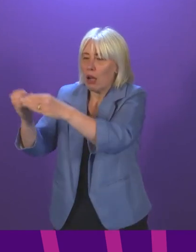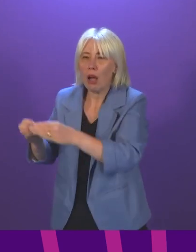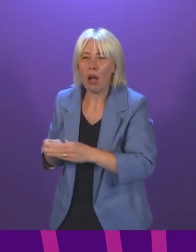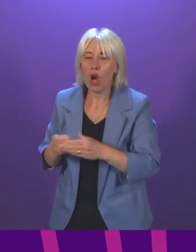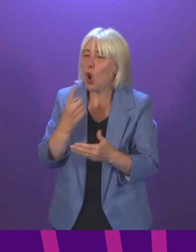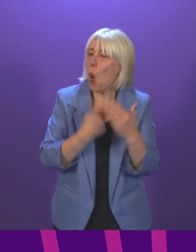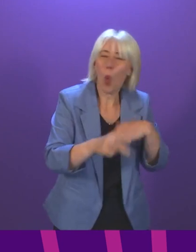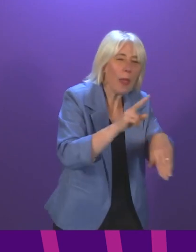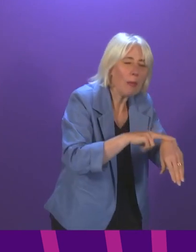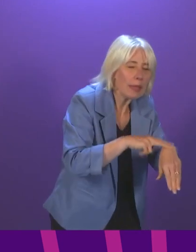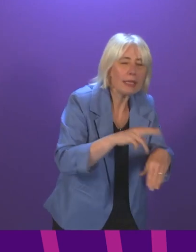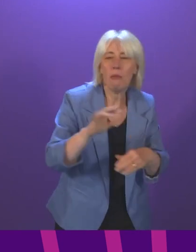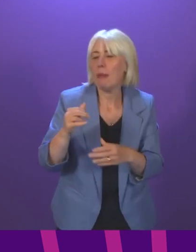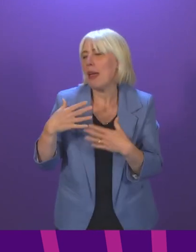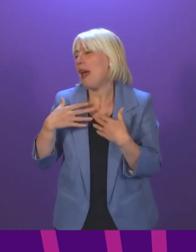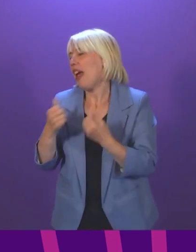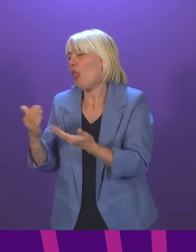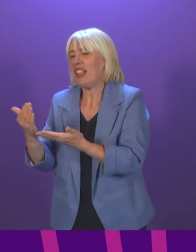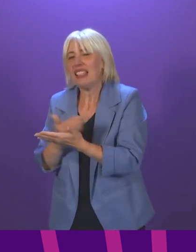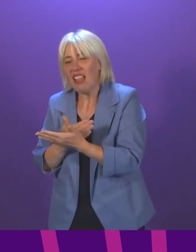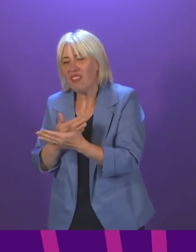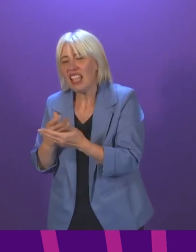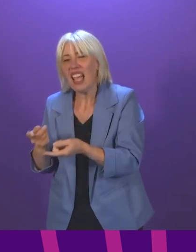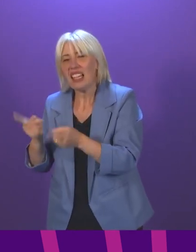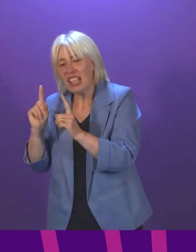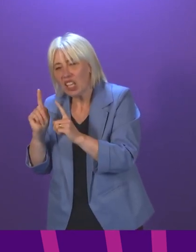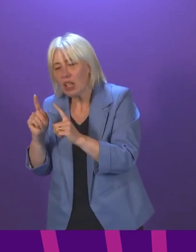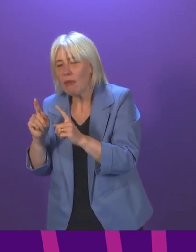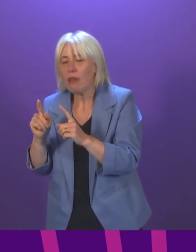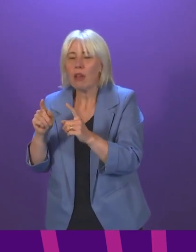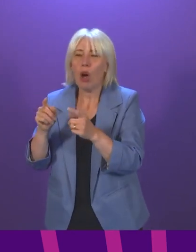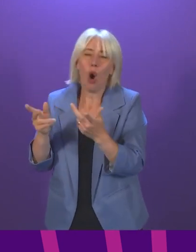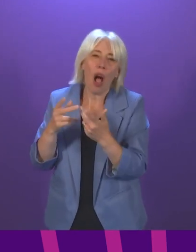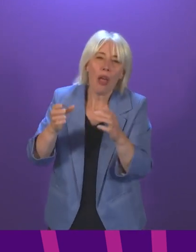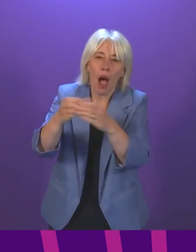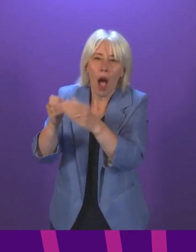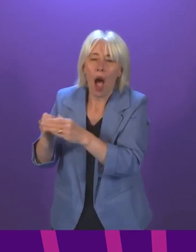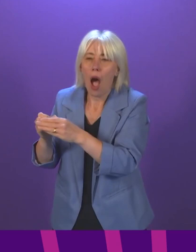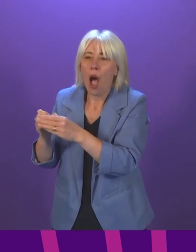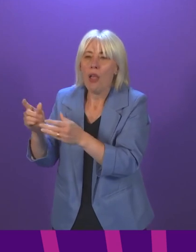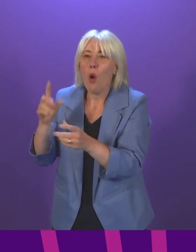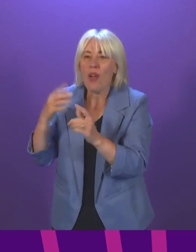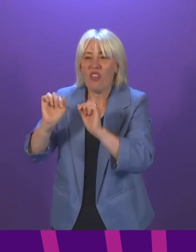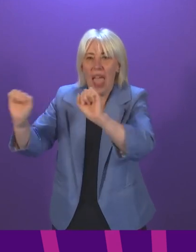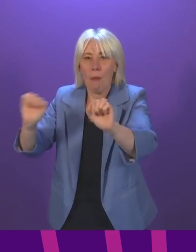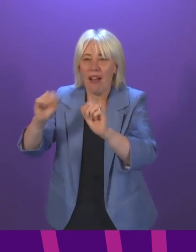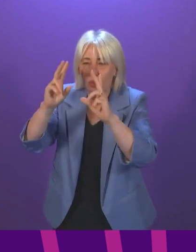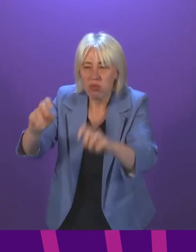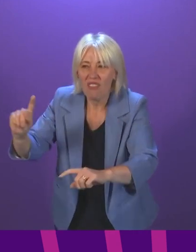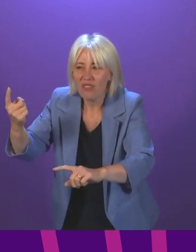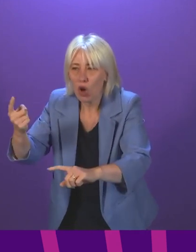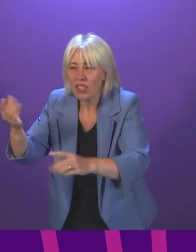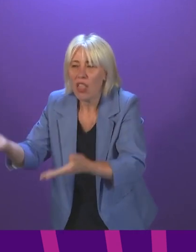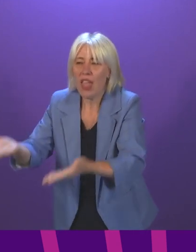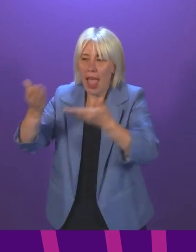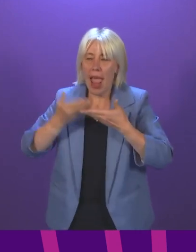sometimes the health and safety executive for example and that has an impact on its ability to pursue cases but I think Polly McNeill is right in terms of what she